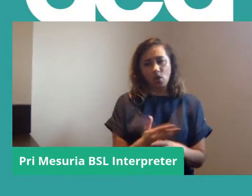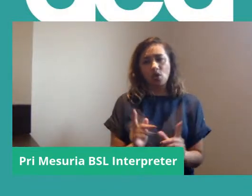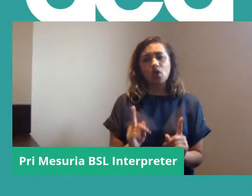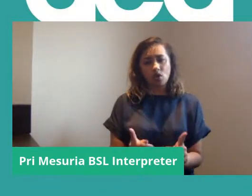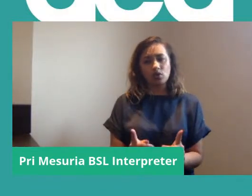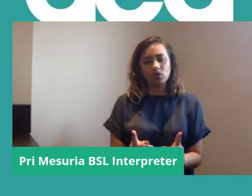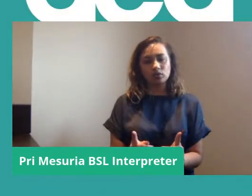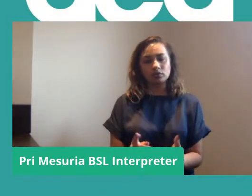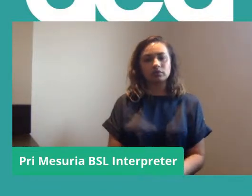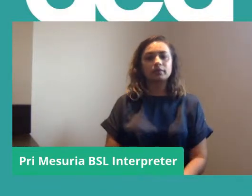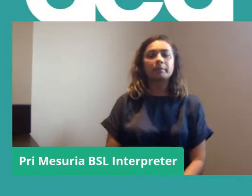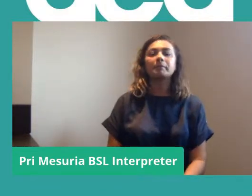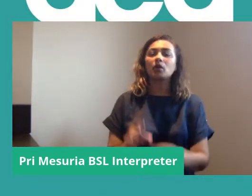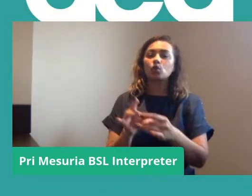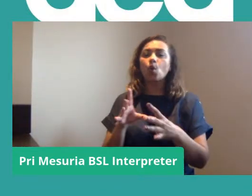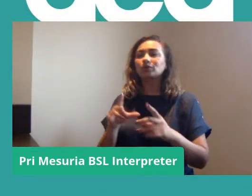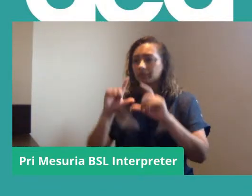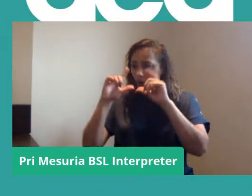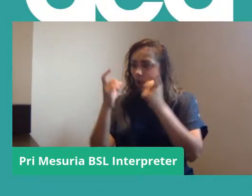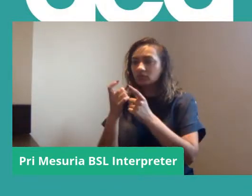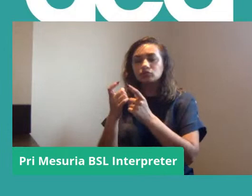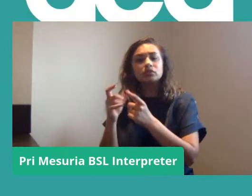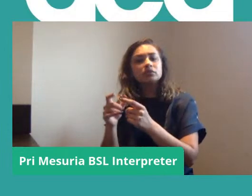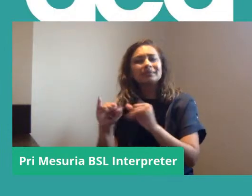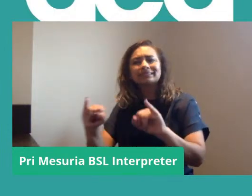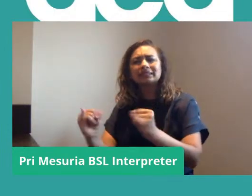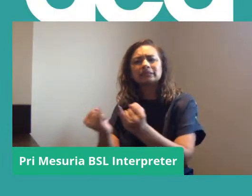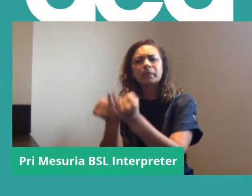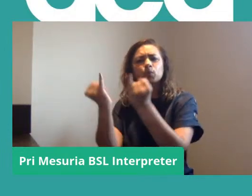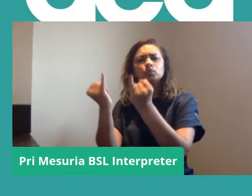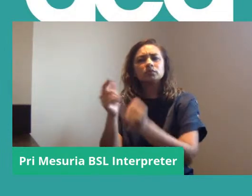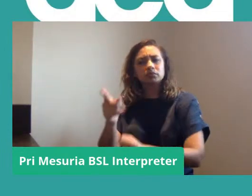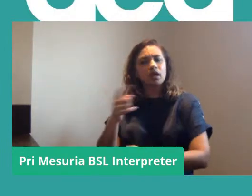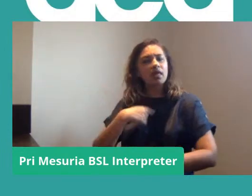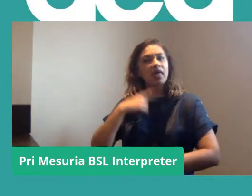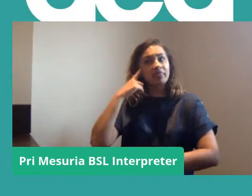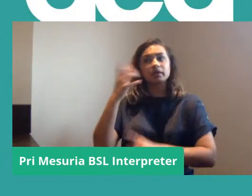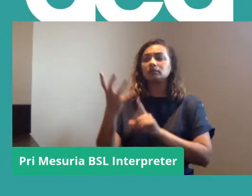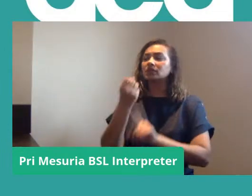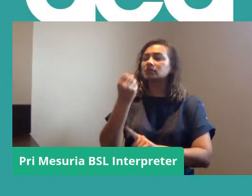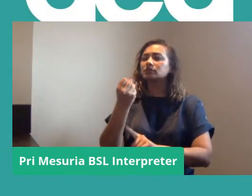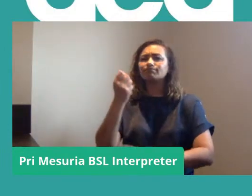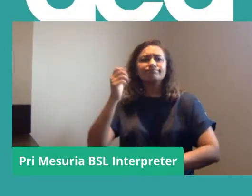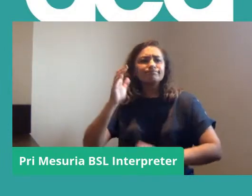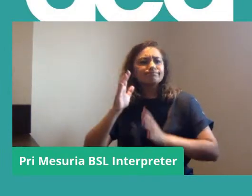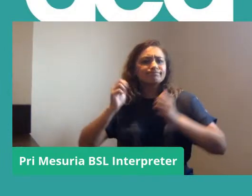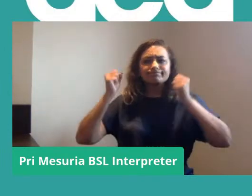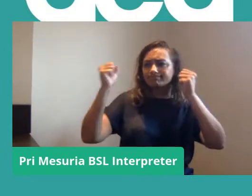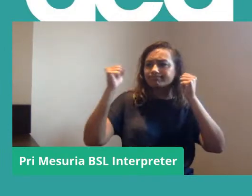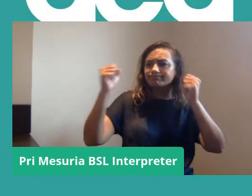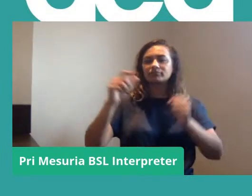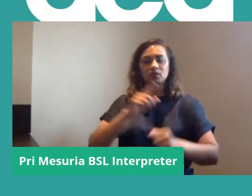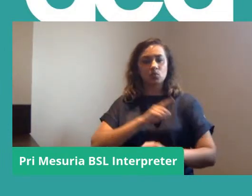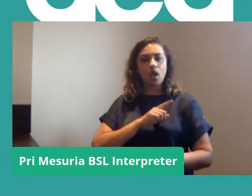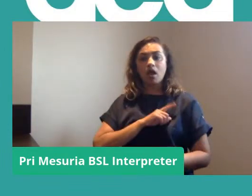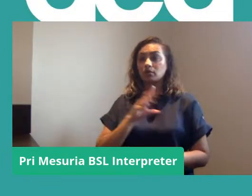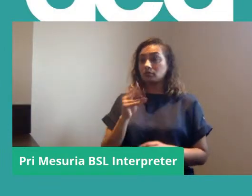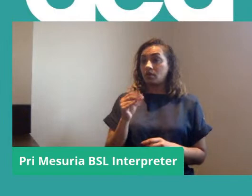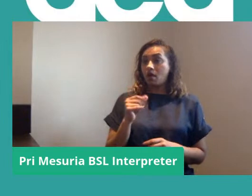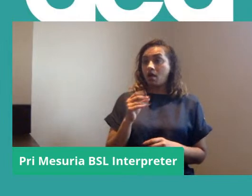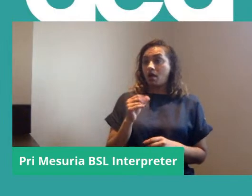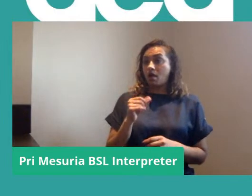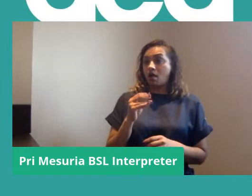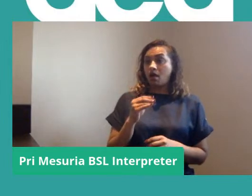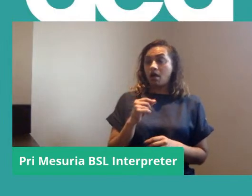The Nottingham College dispute, I think, was successful, partly because we'd already got some of those ideas embedded,